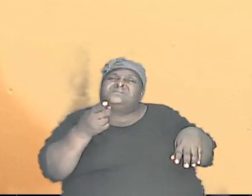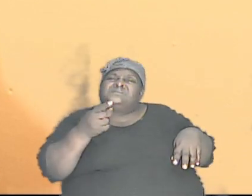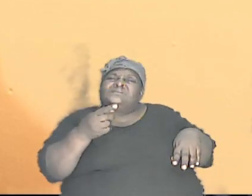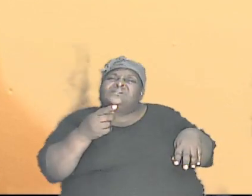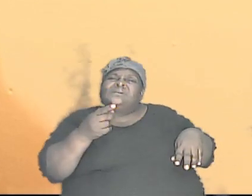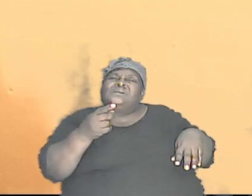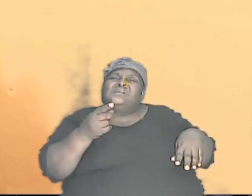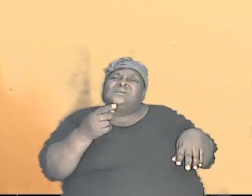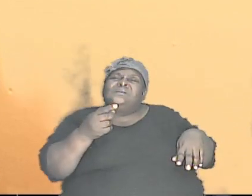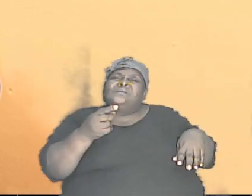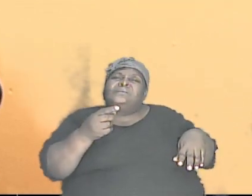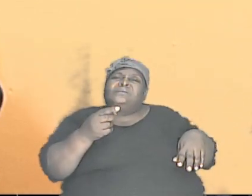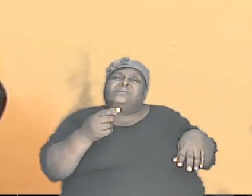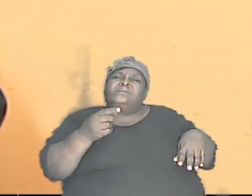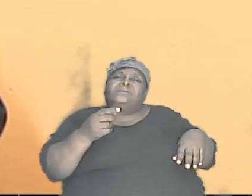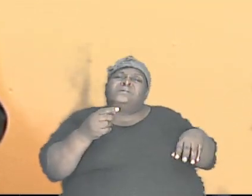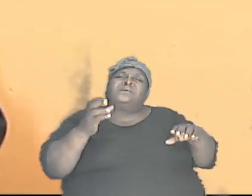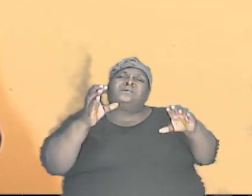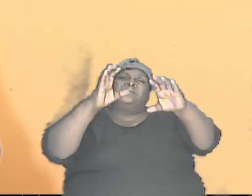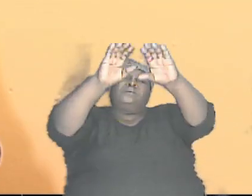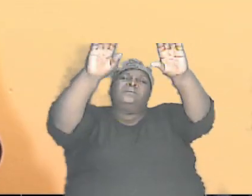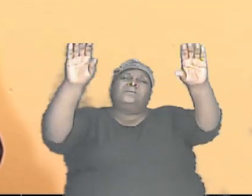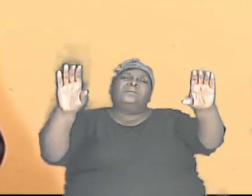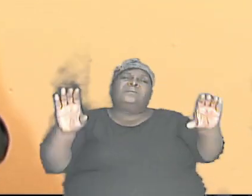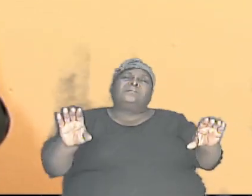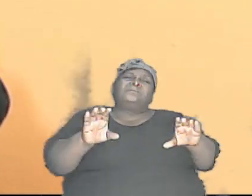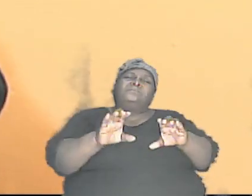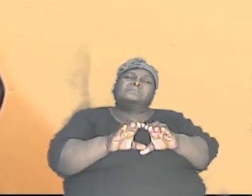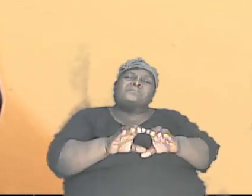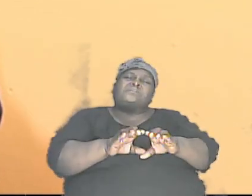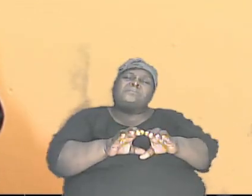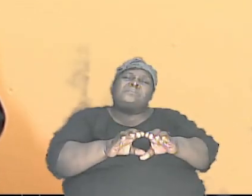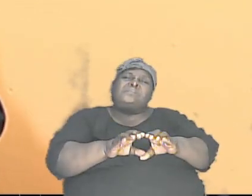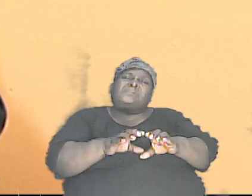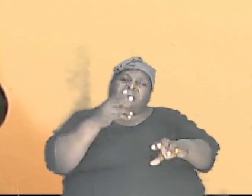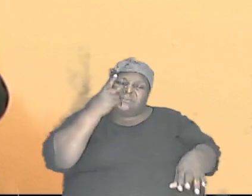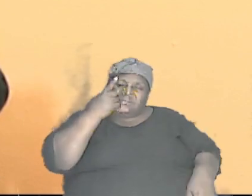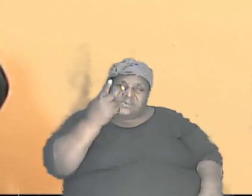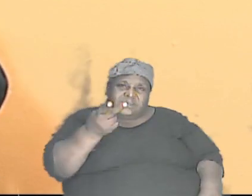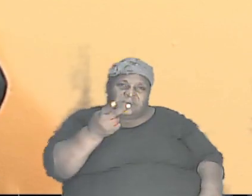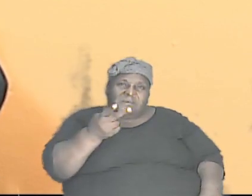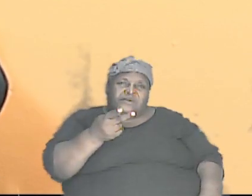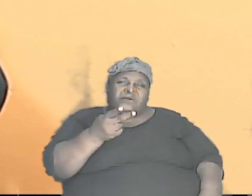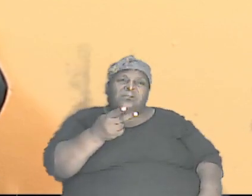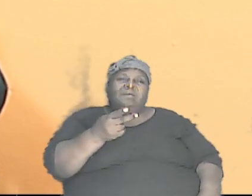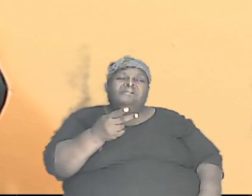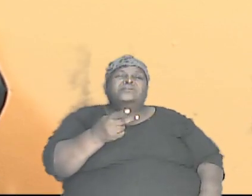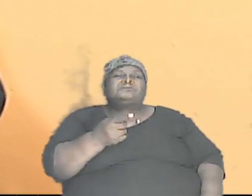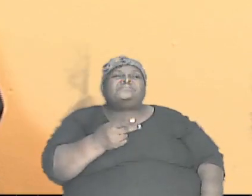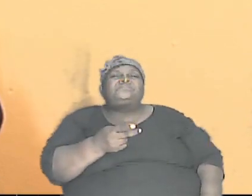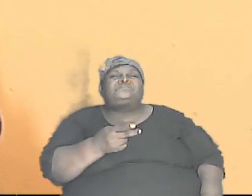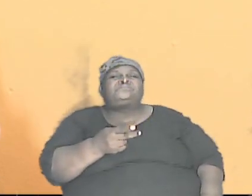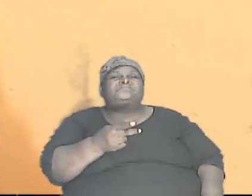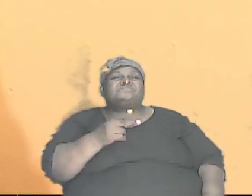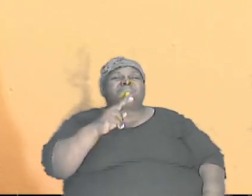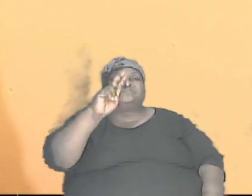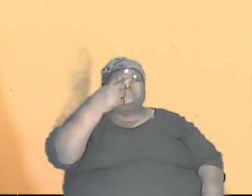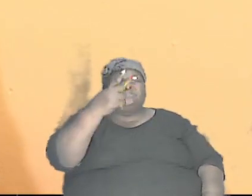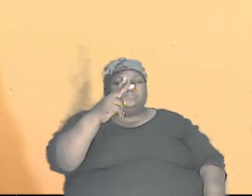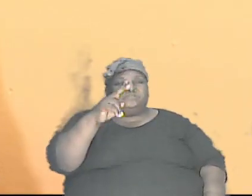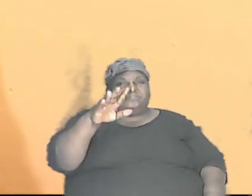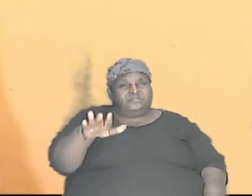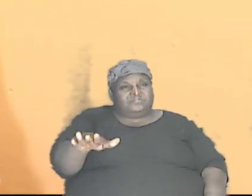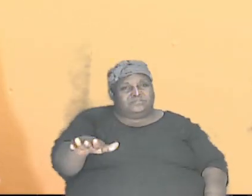screen that we looked at a while ago, and we saw that second child,